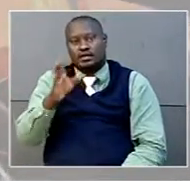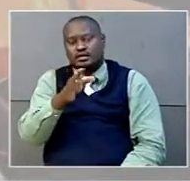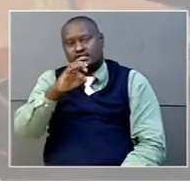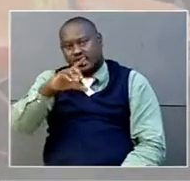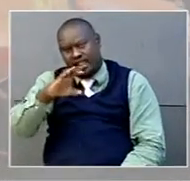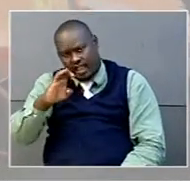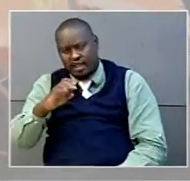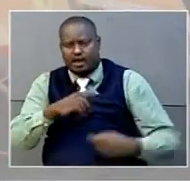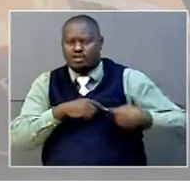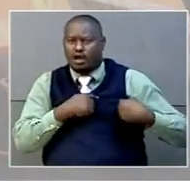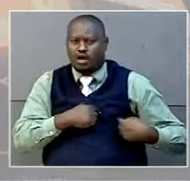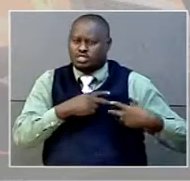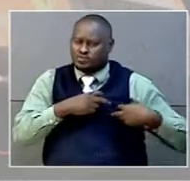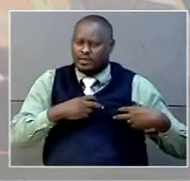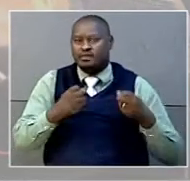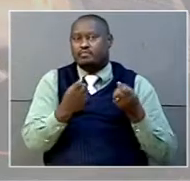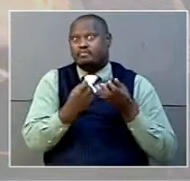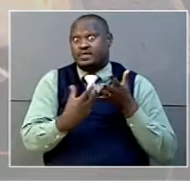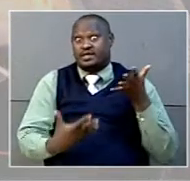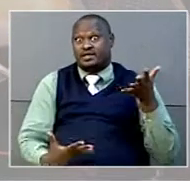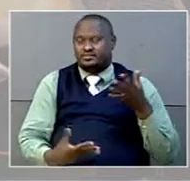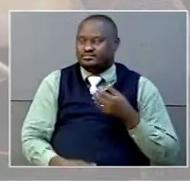among others. Banadjiga reports.